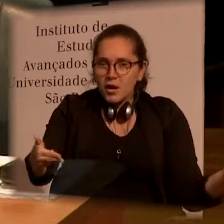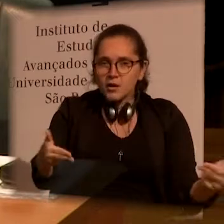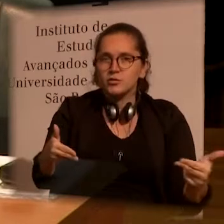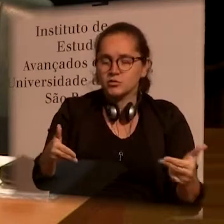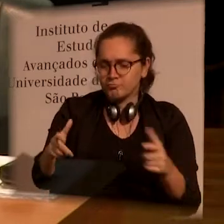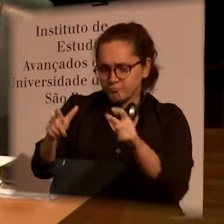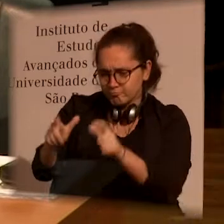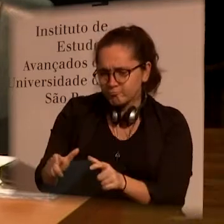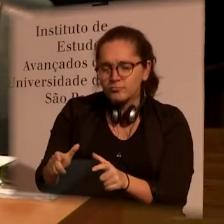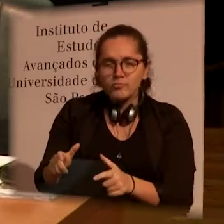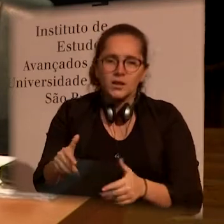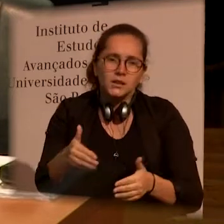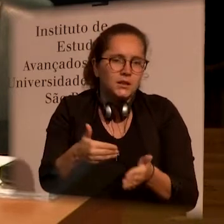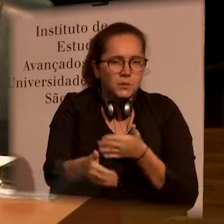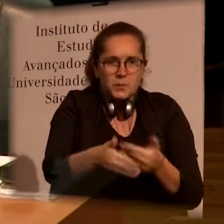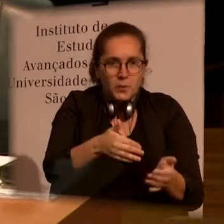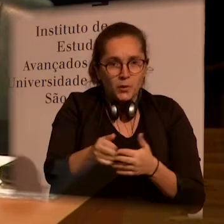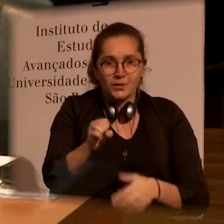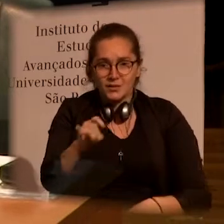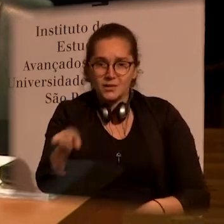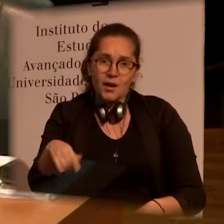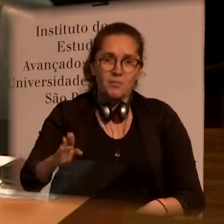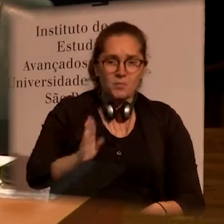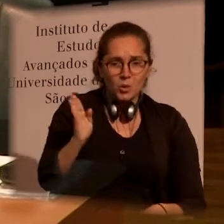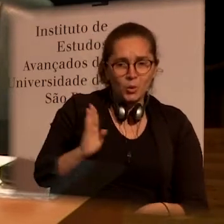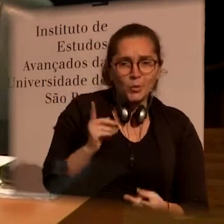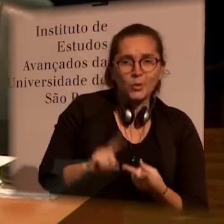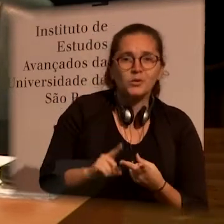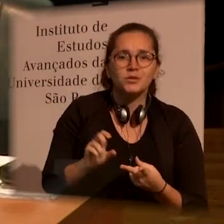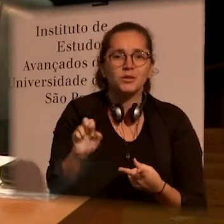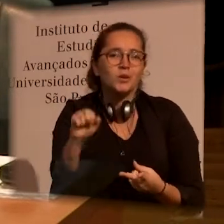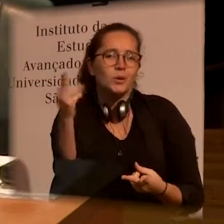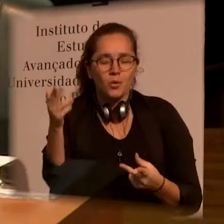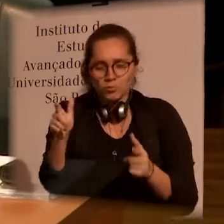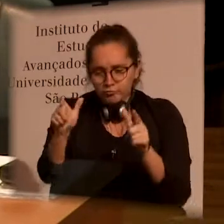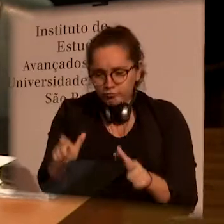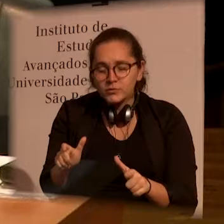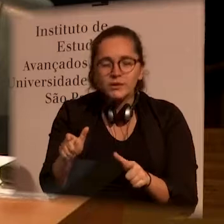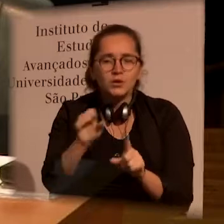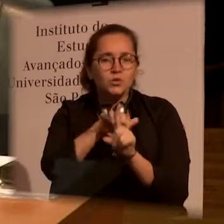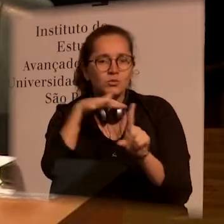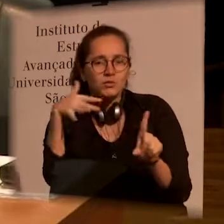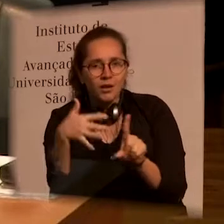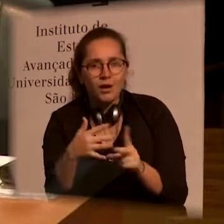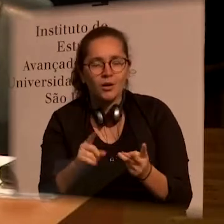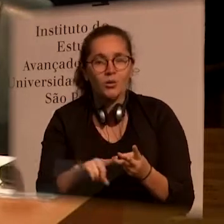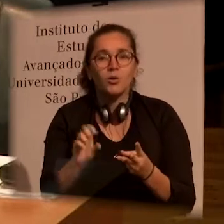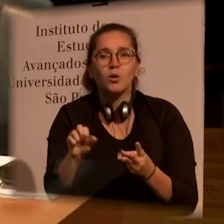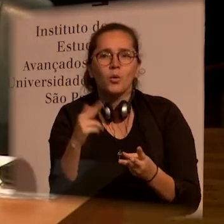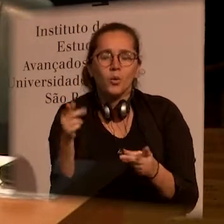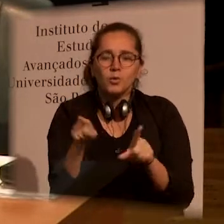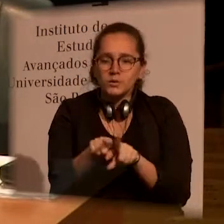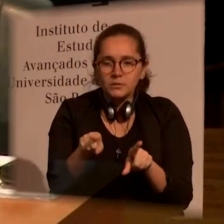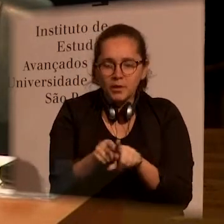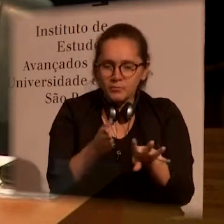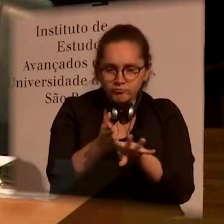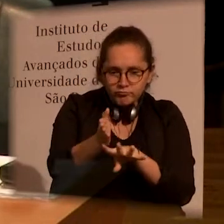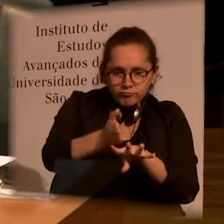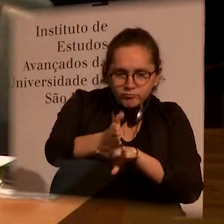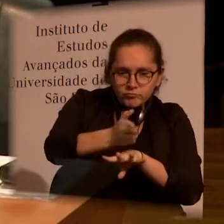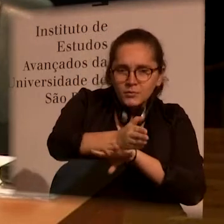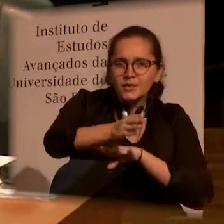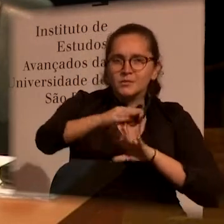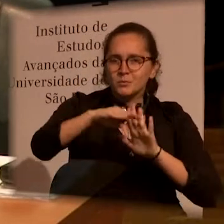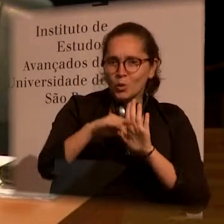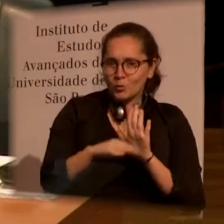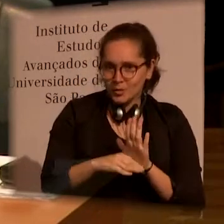many dimensions of this vulnerability. Biological dimension, social dimension as well, and